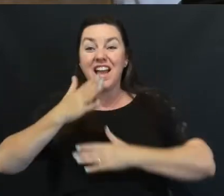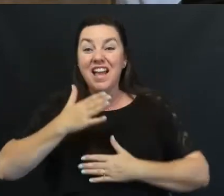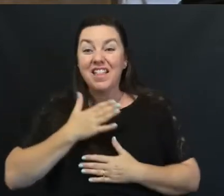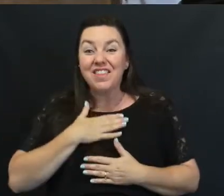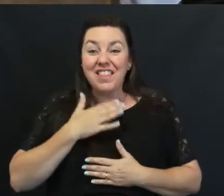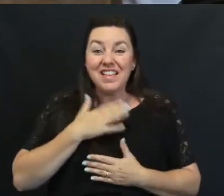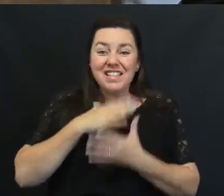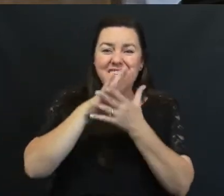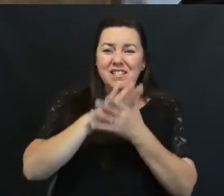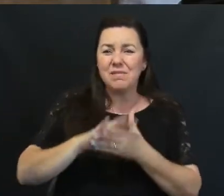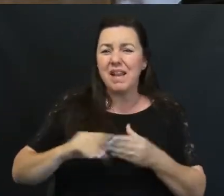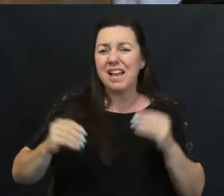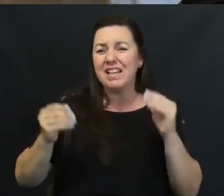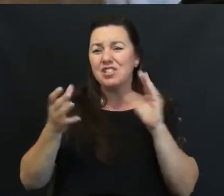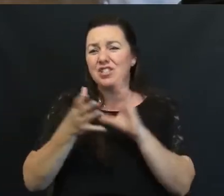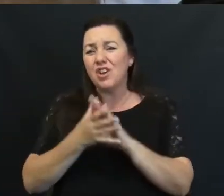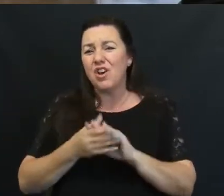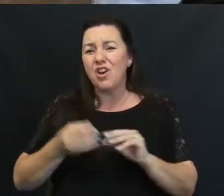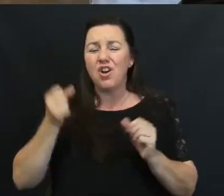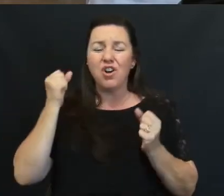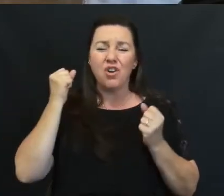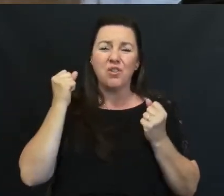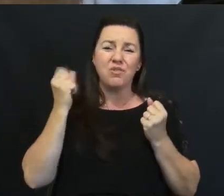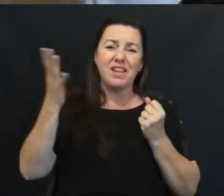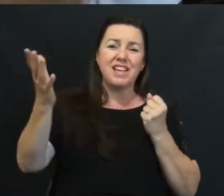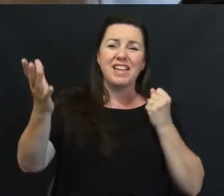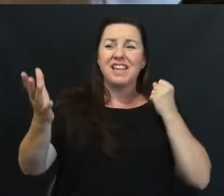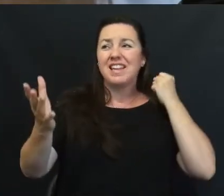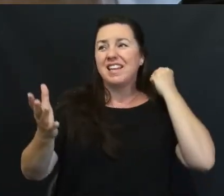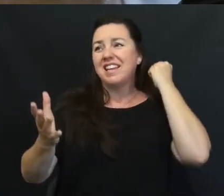This is my story